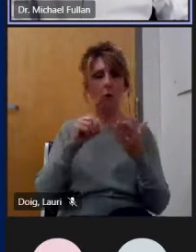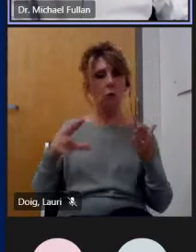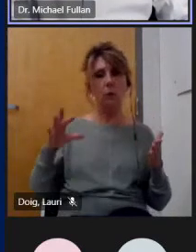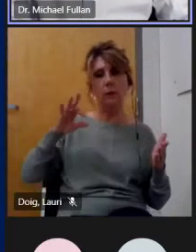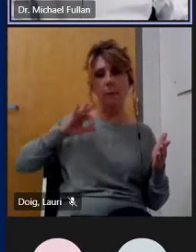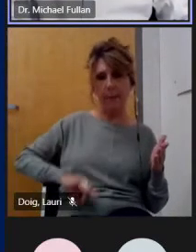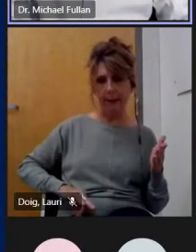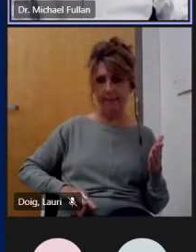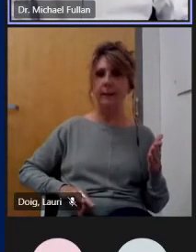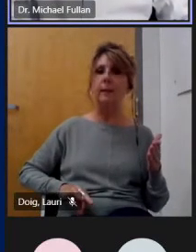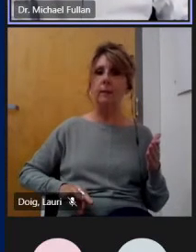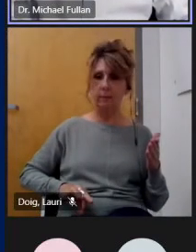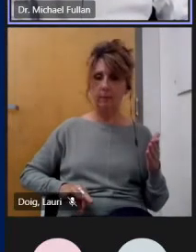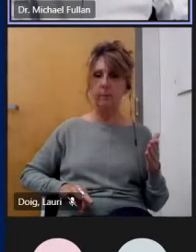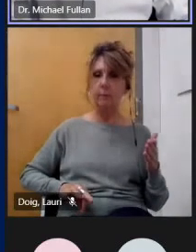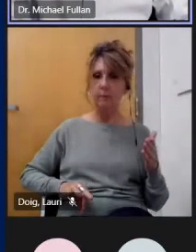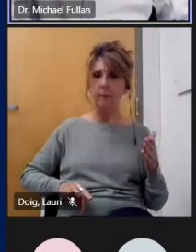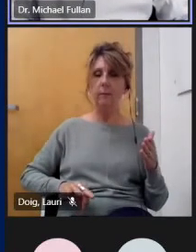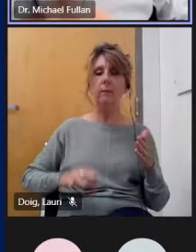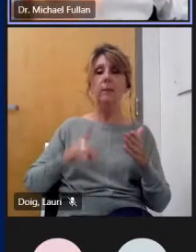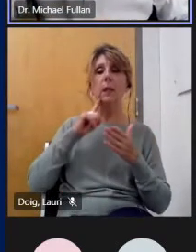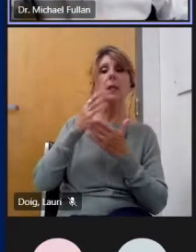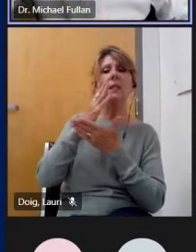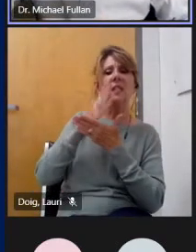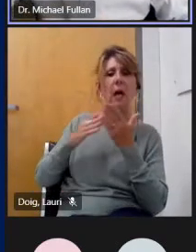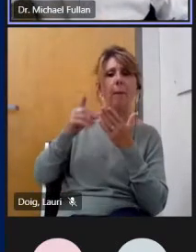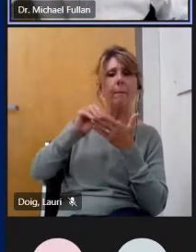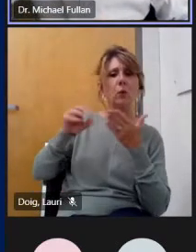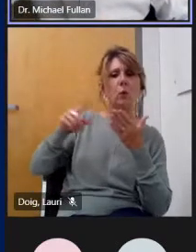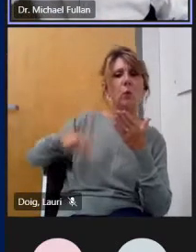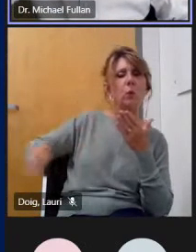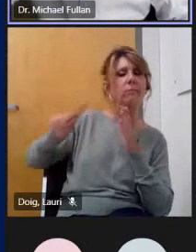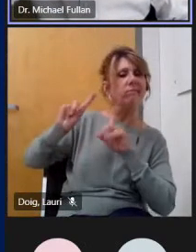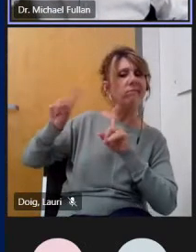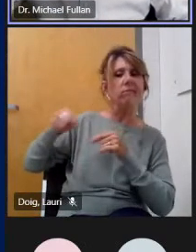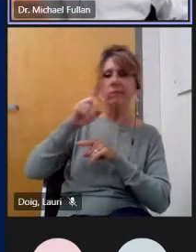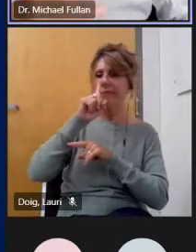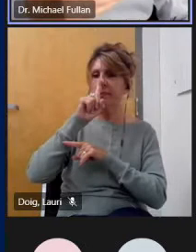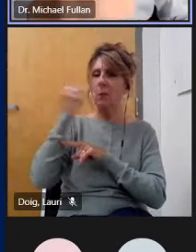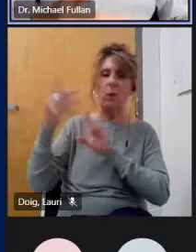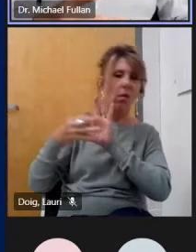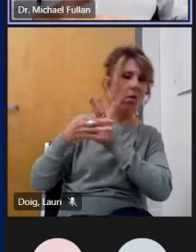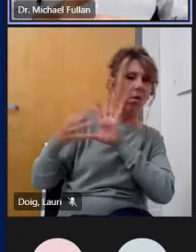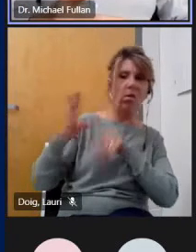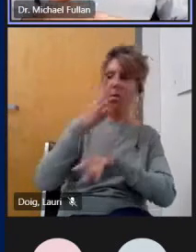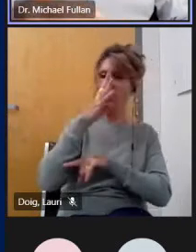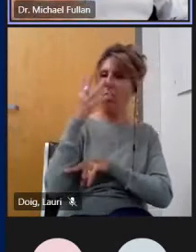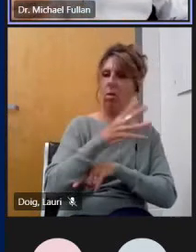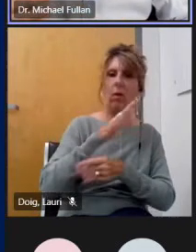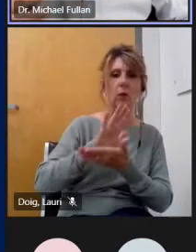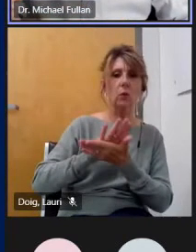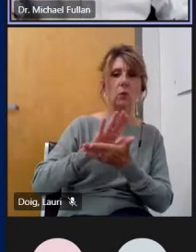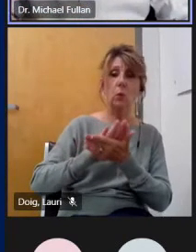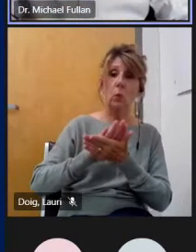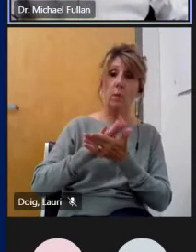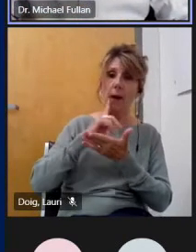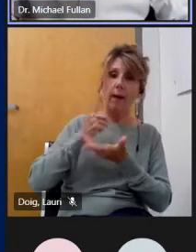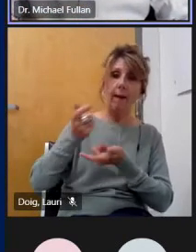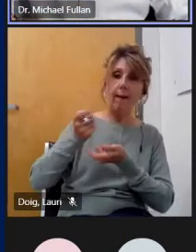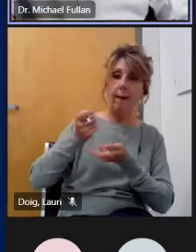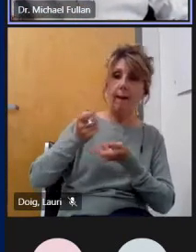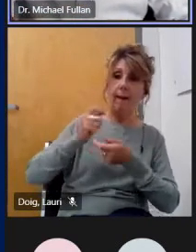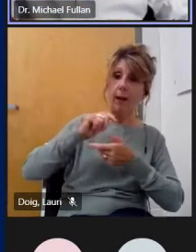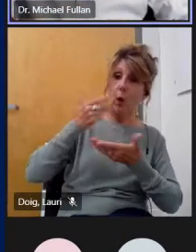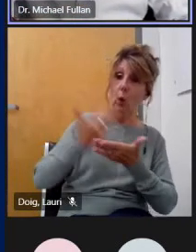it connects very well with students have been disconnected because now there's a different purpose it's not just doing the worksheet it's doing something